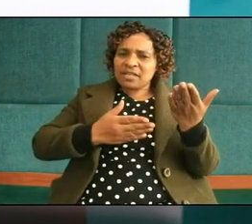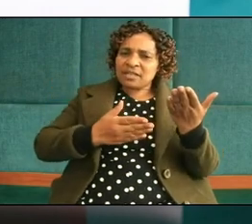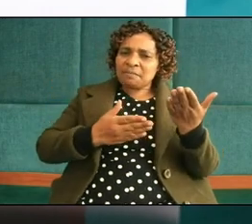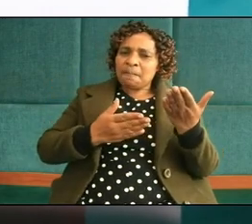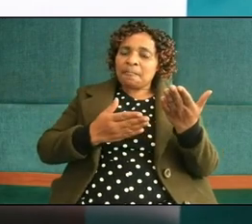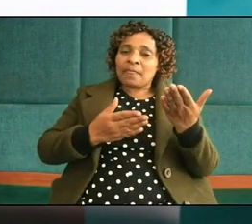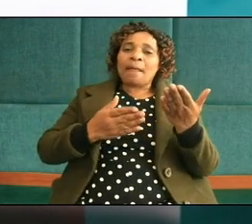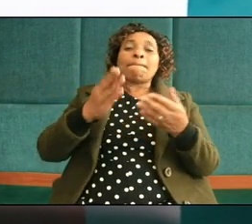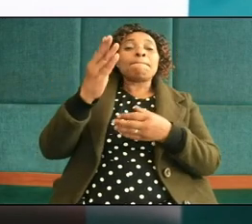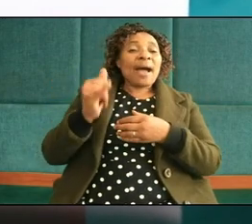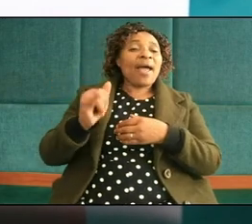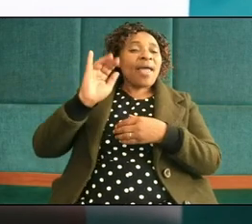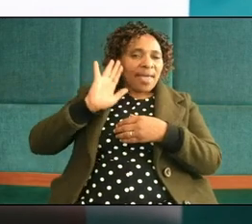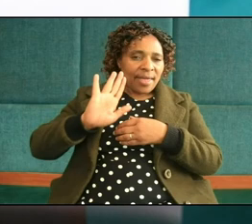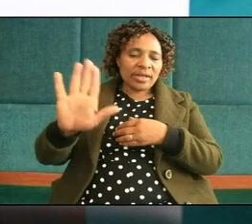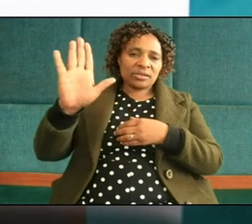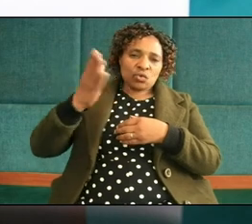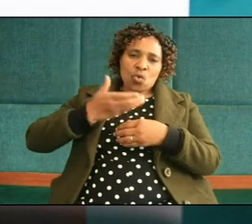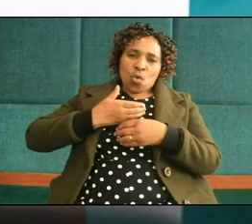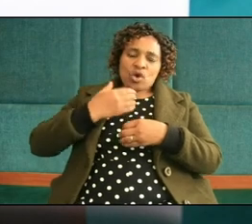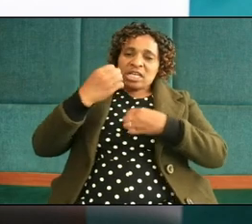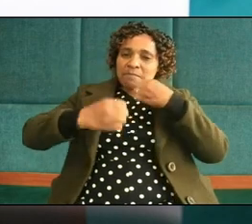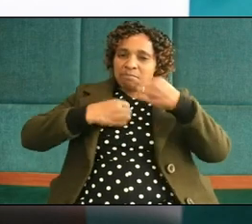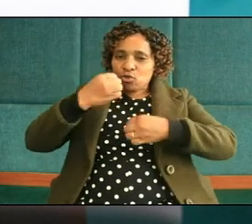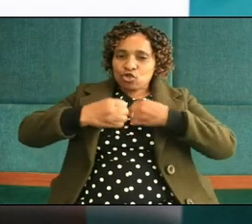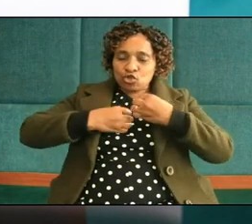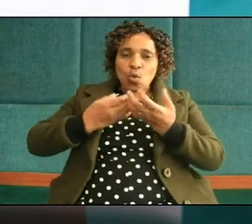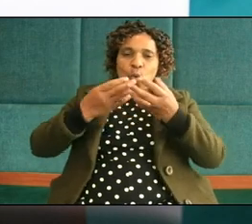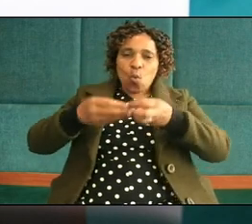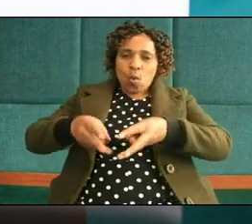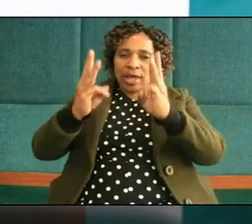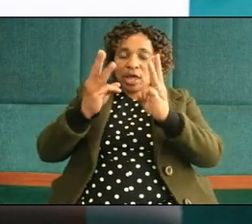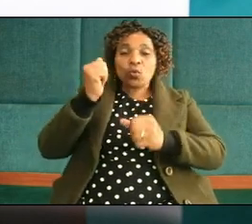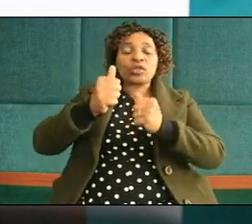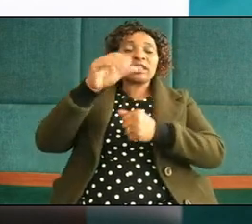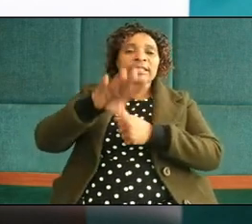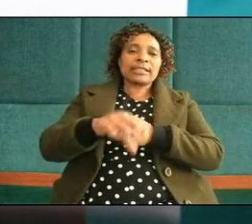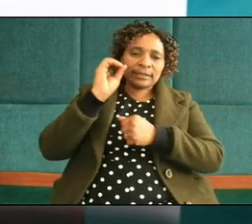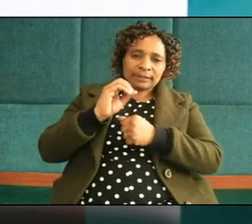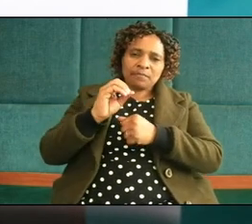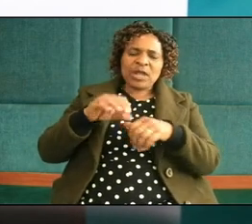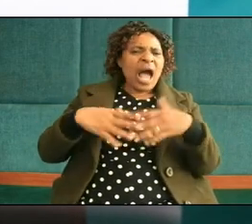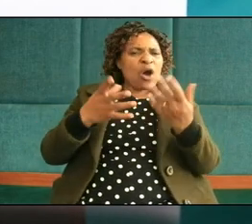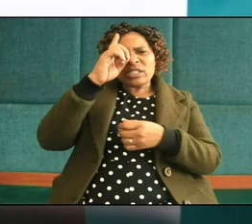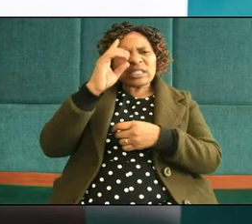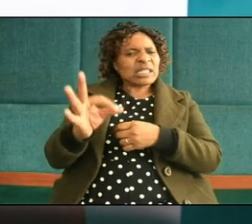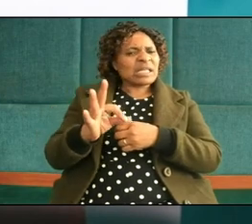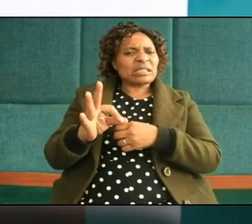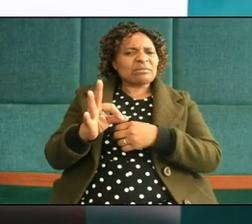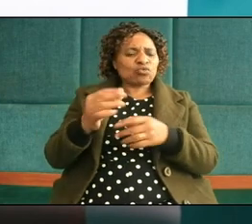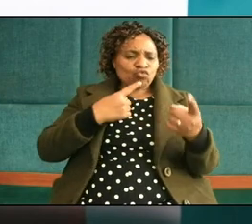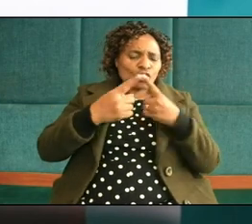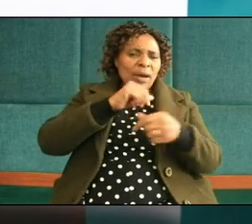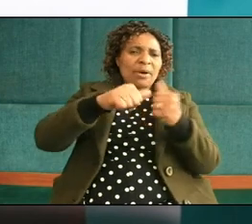level of emotional aspect that we are going to take how serious are you to address it